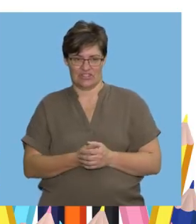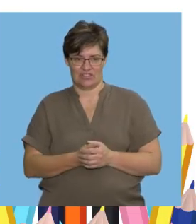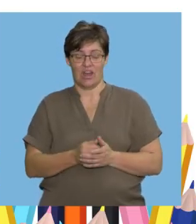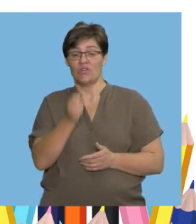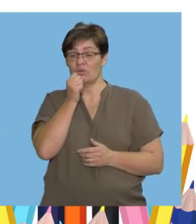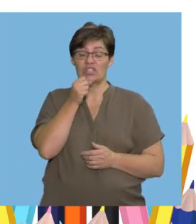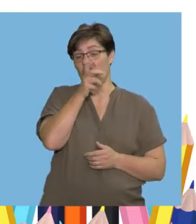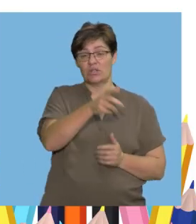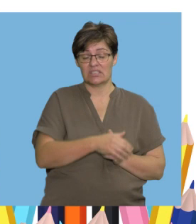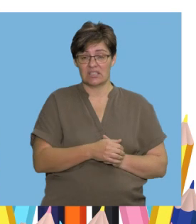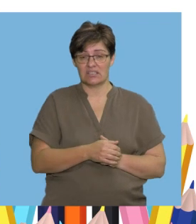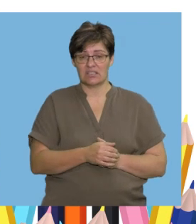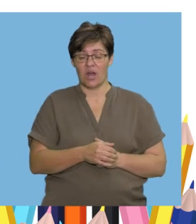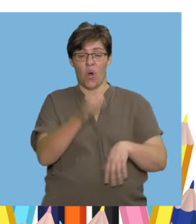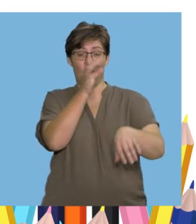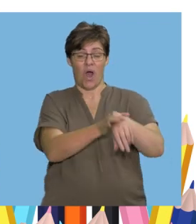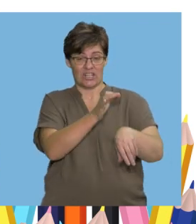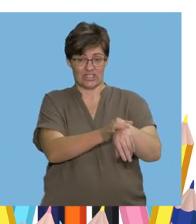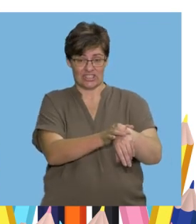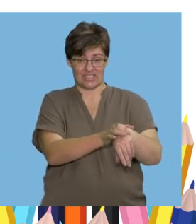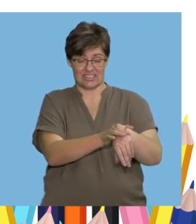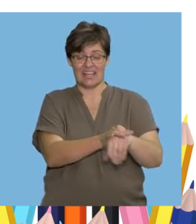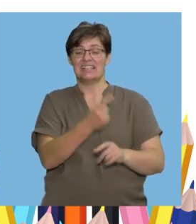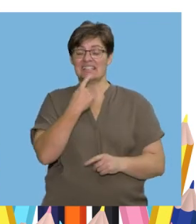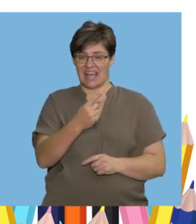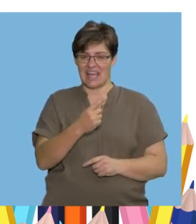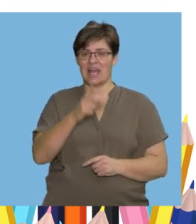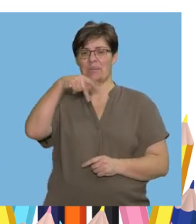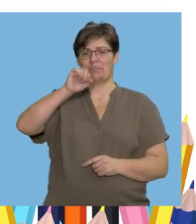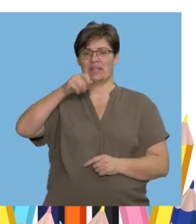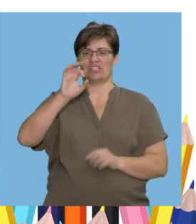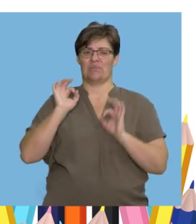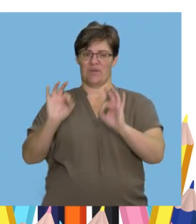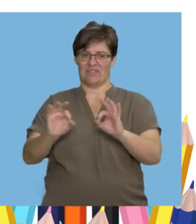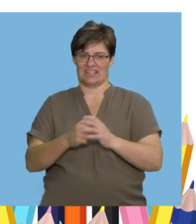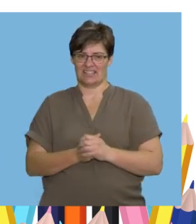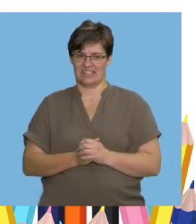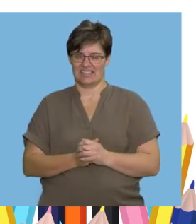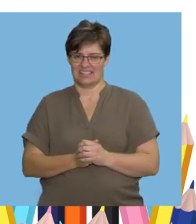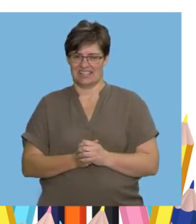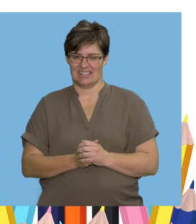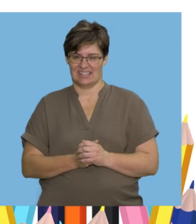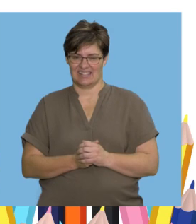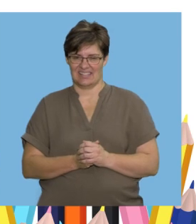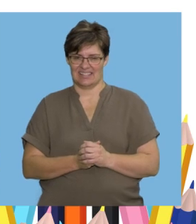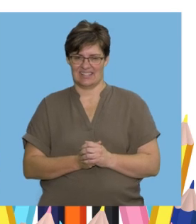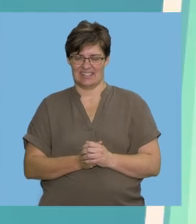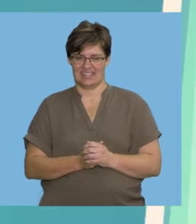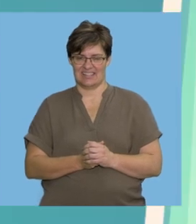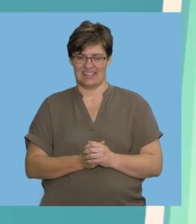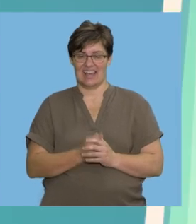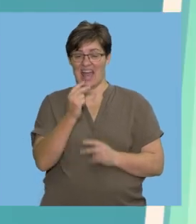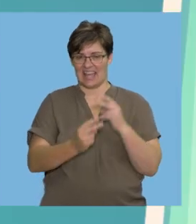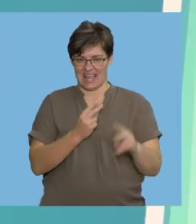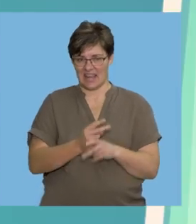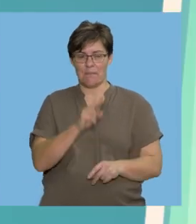for lunch You shout out Watch And then say It's pitch perfect Listen